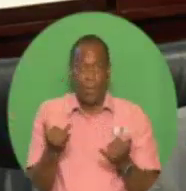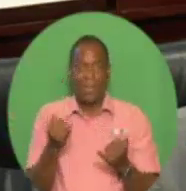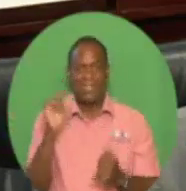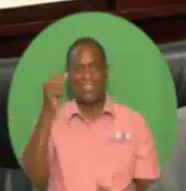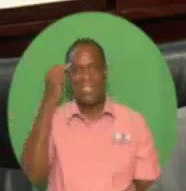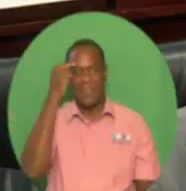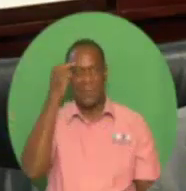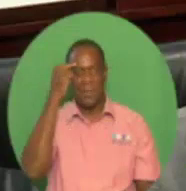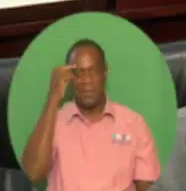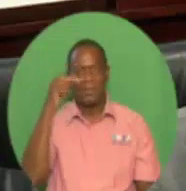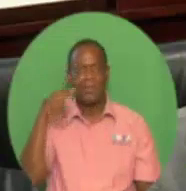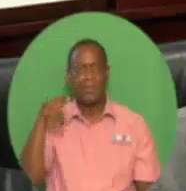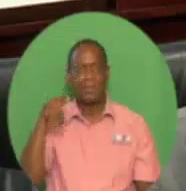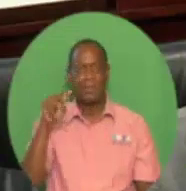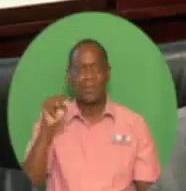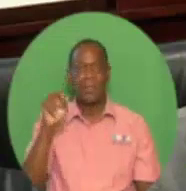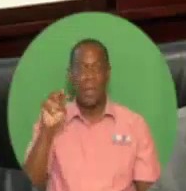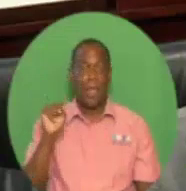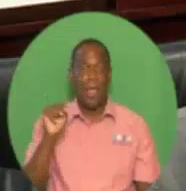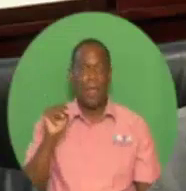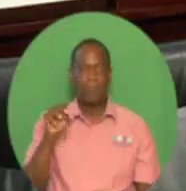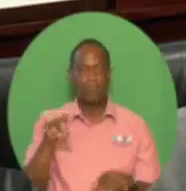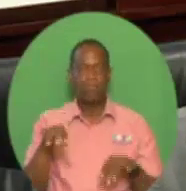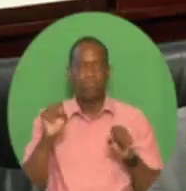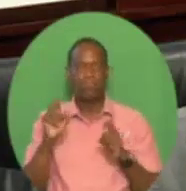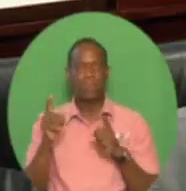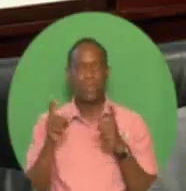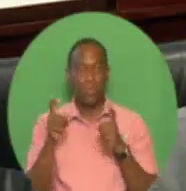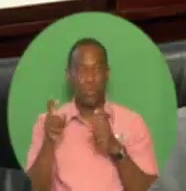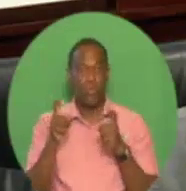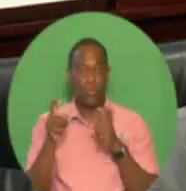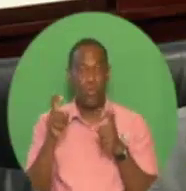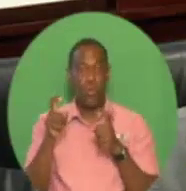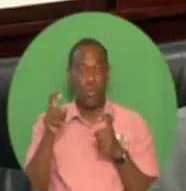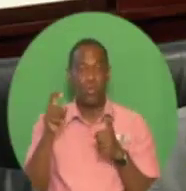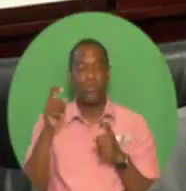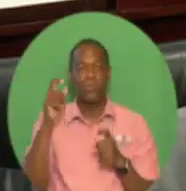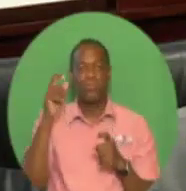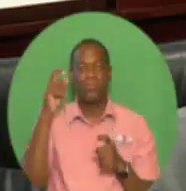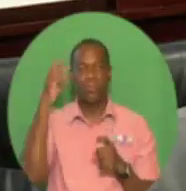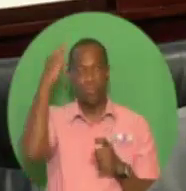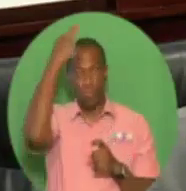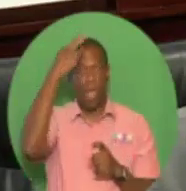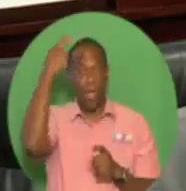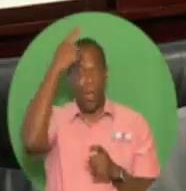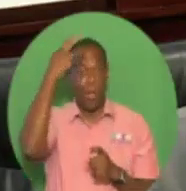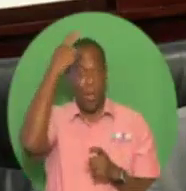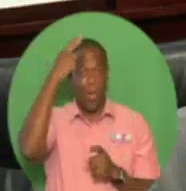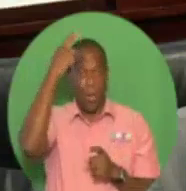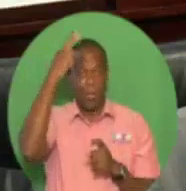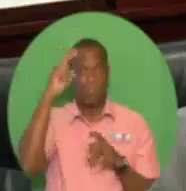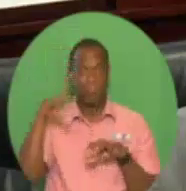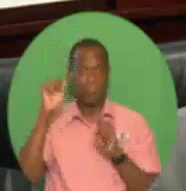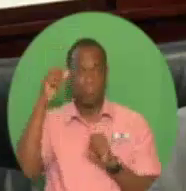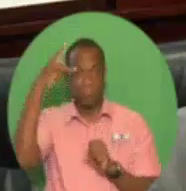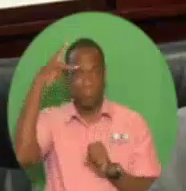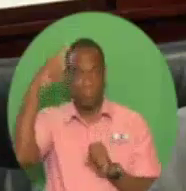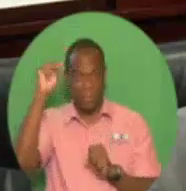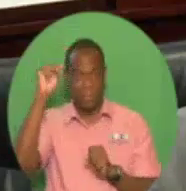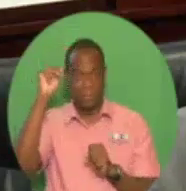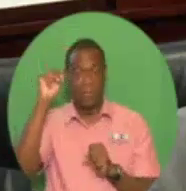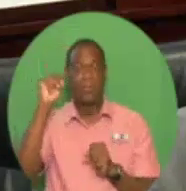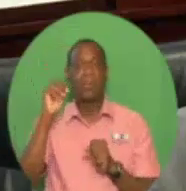administration, under the leadership of our Prime Minister, Dr. The Honorable Keith Rowley, assumed office in September 2015,